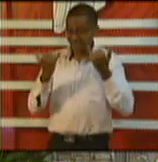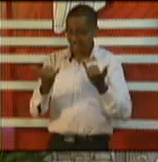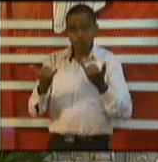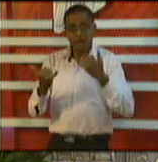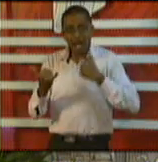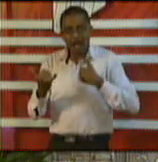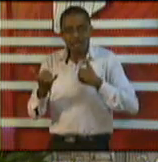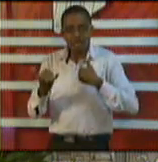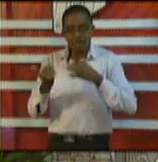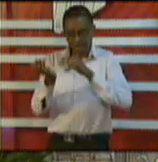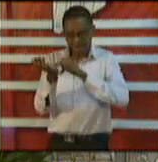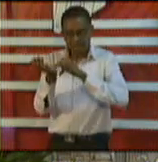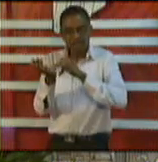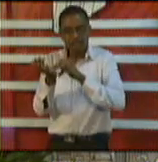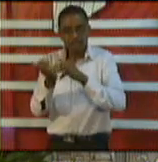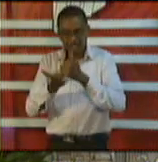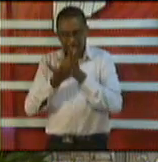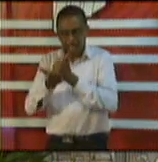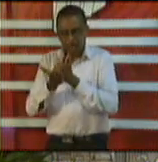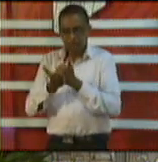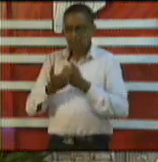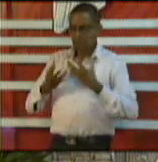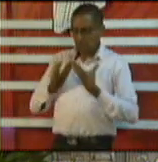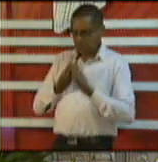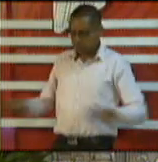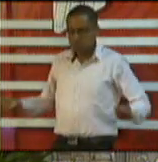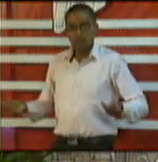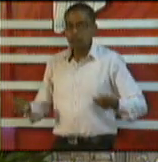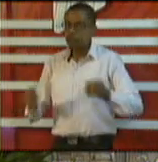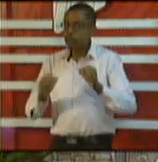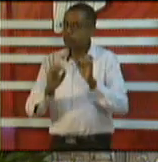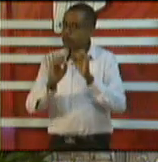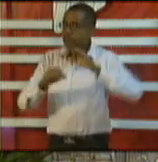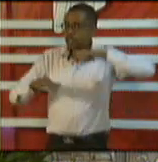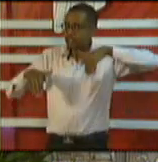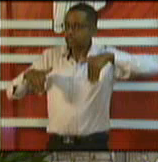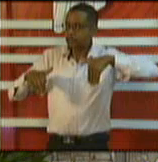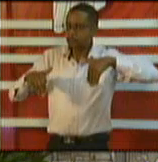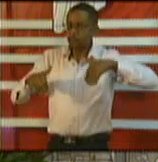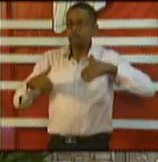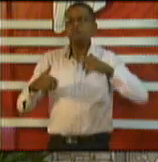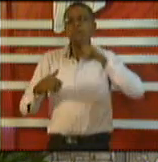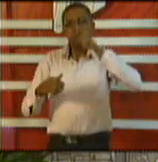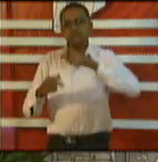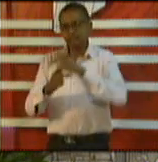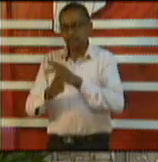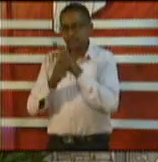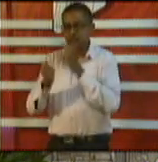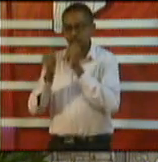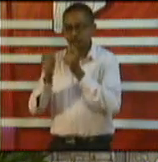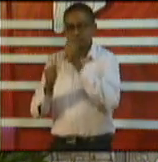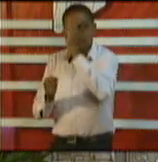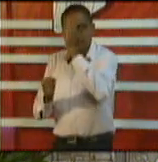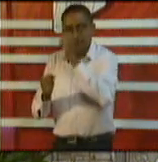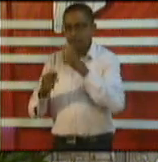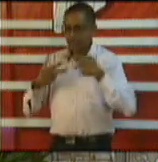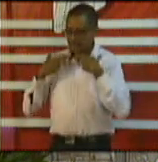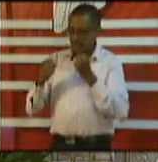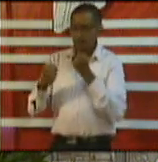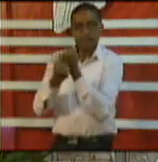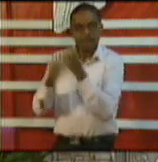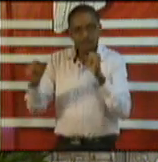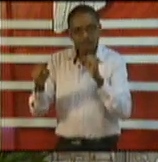let us keep trinidad and tobago healthy and safe please continue to keep your distance from each other